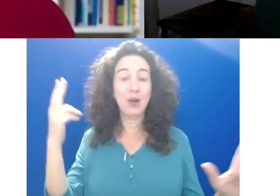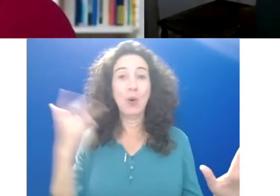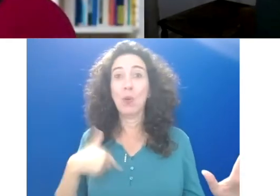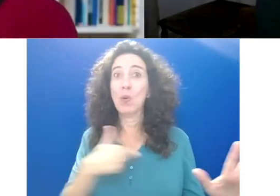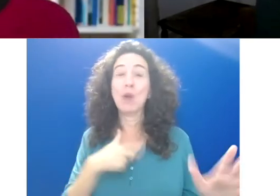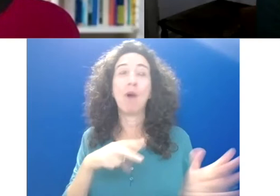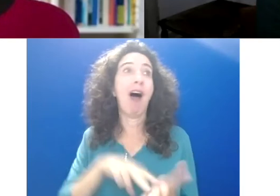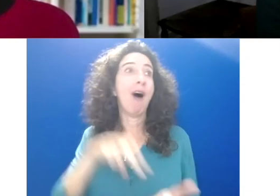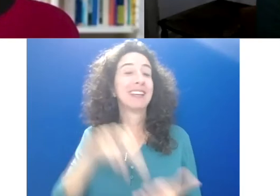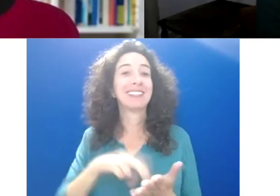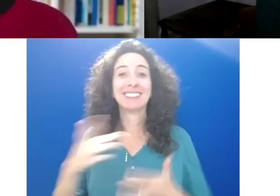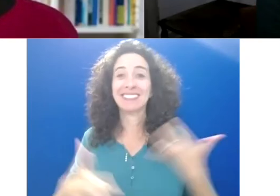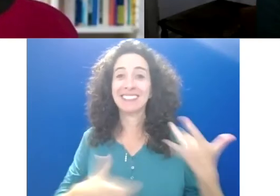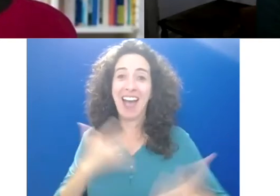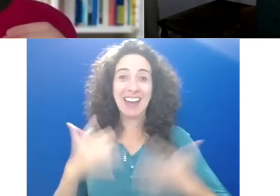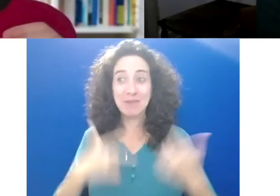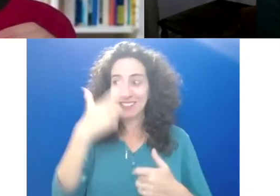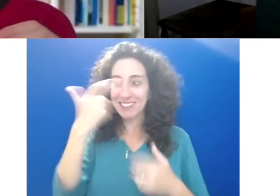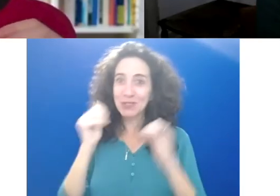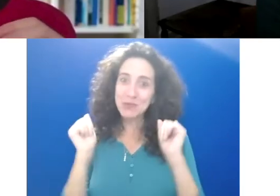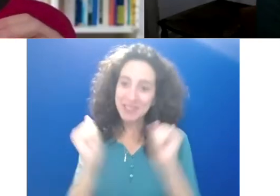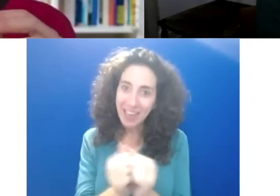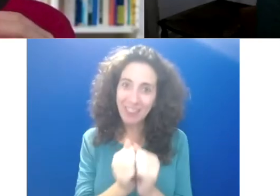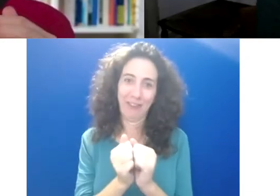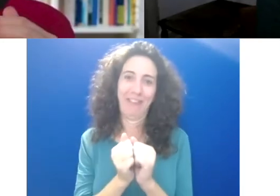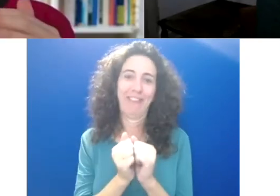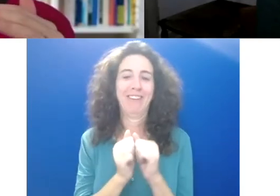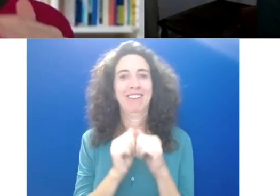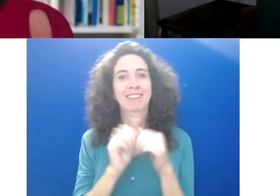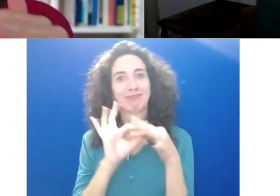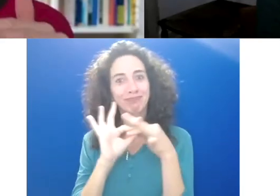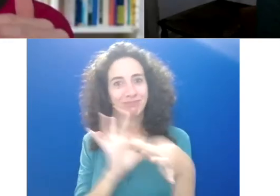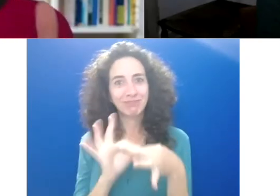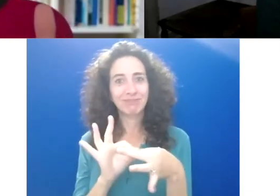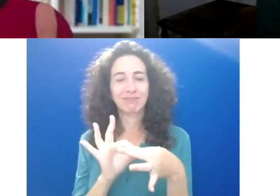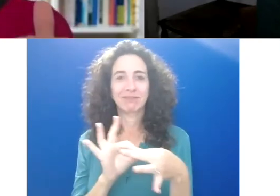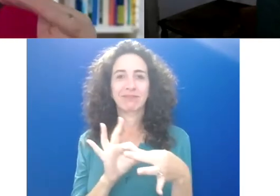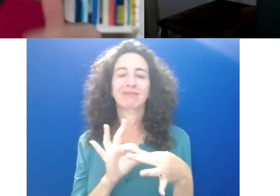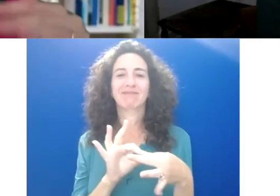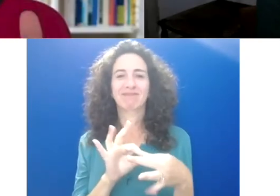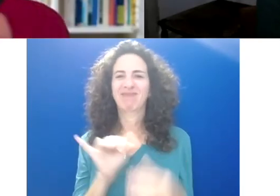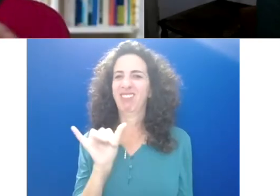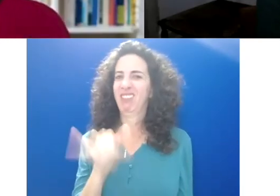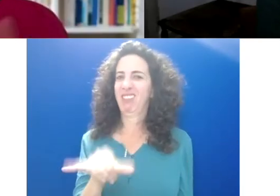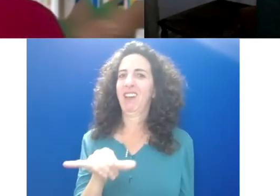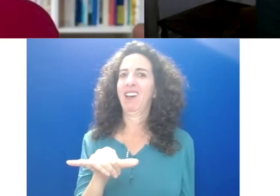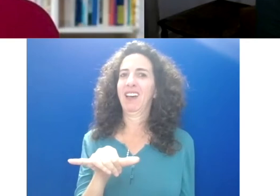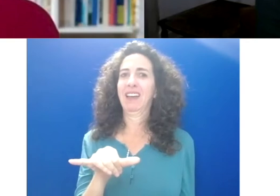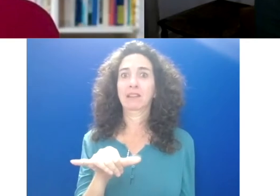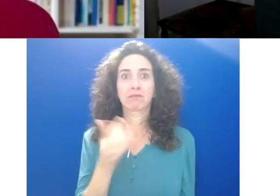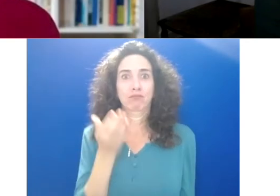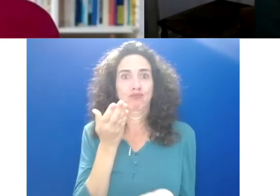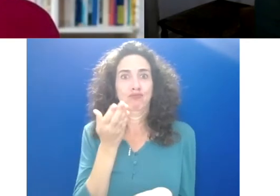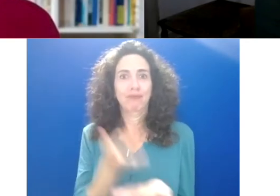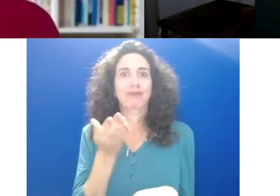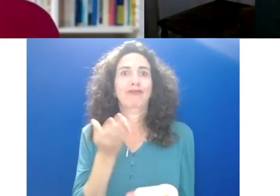about the experience and, um, and I think that that is really a testament to this idea